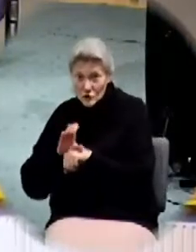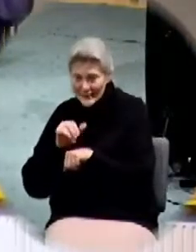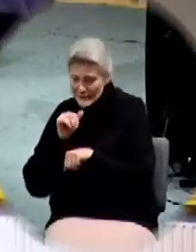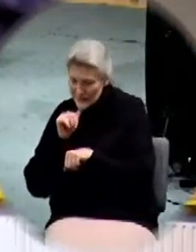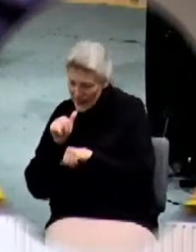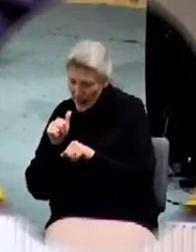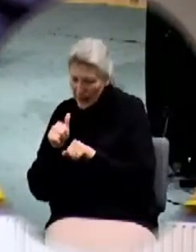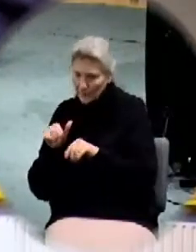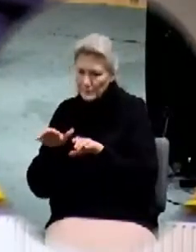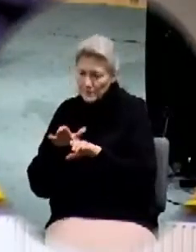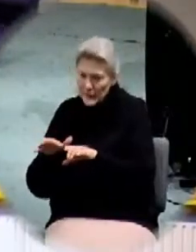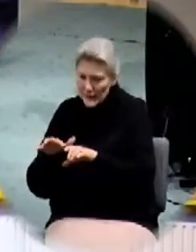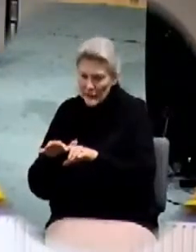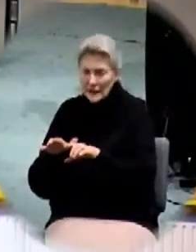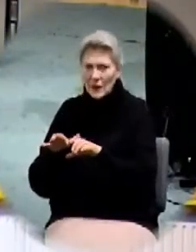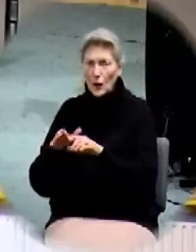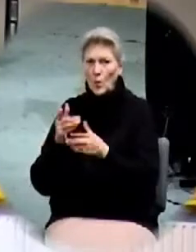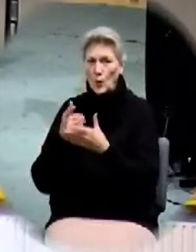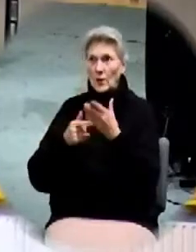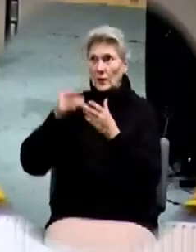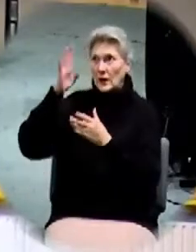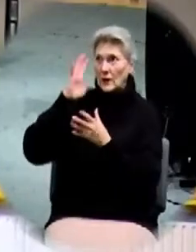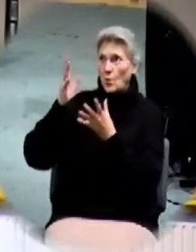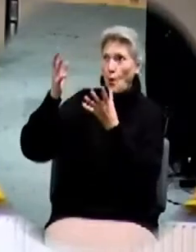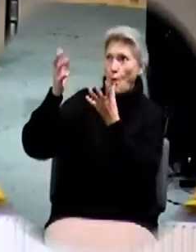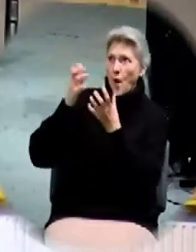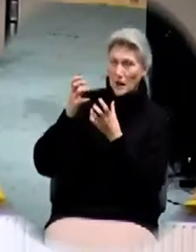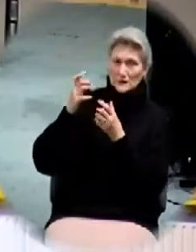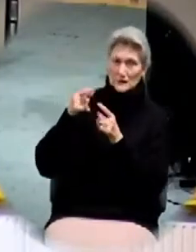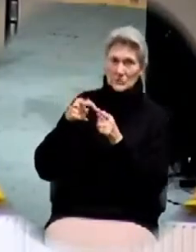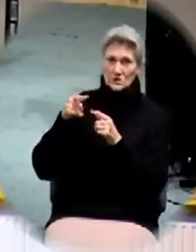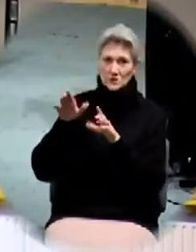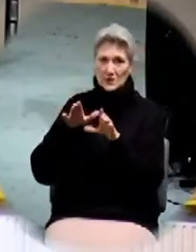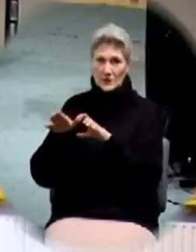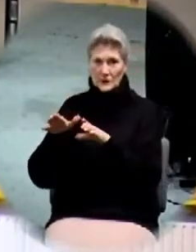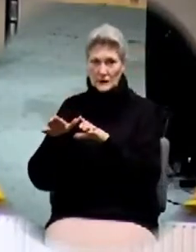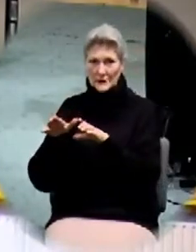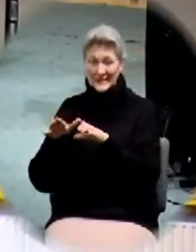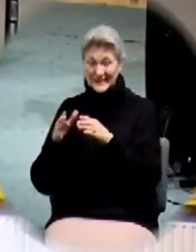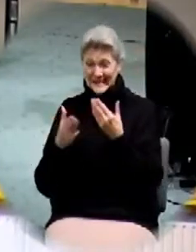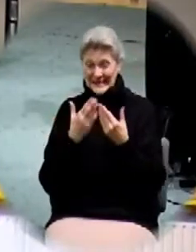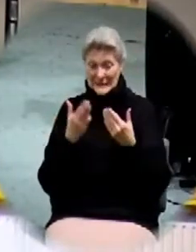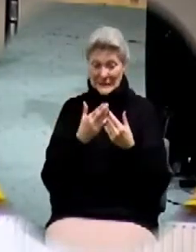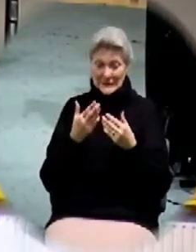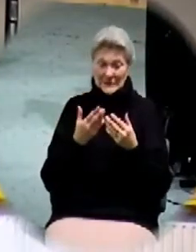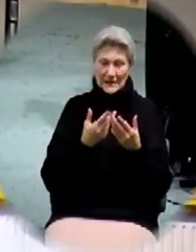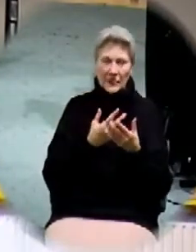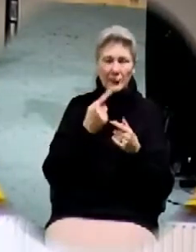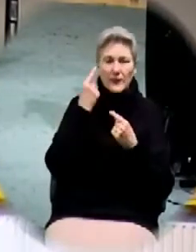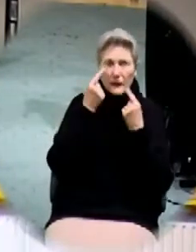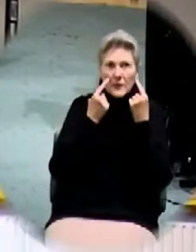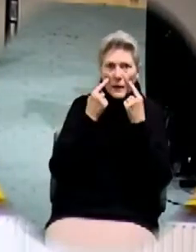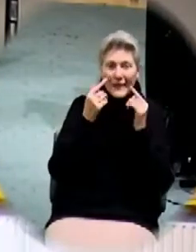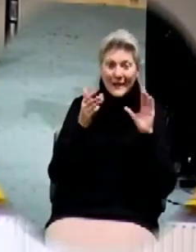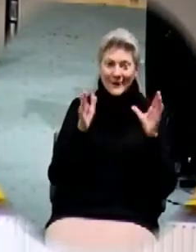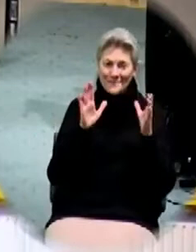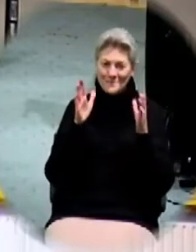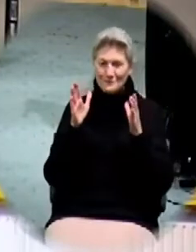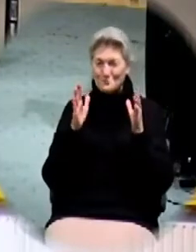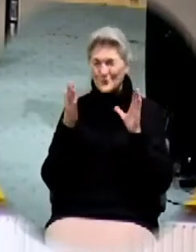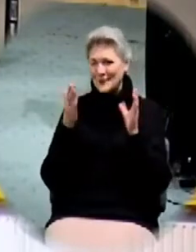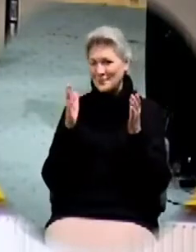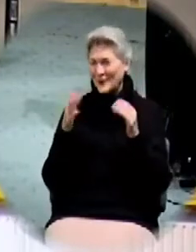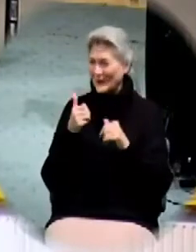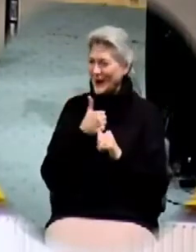and it's really easy for us to slide into this thinking of comparing ourselves with ourselves we turn out pretty good